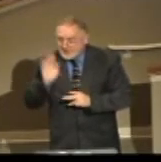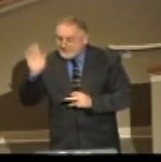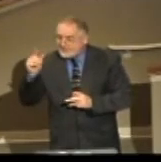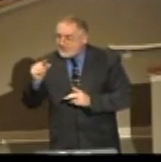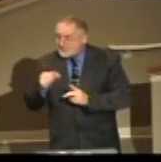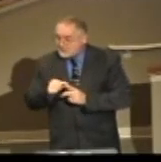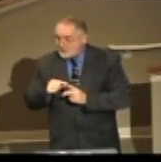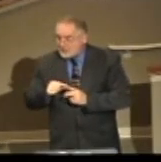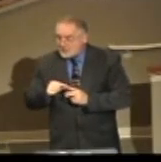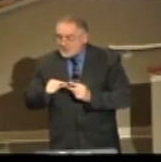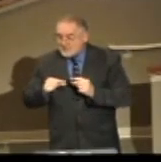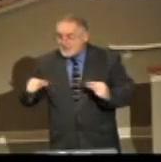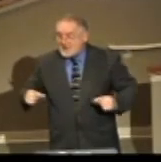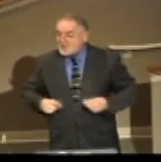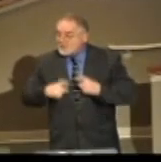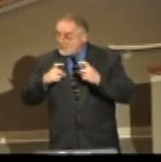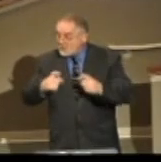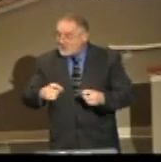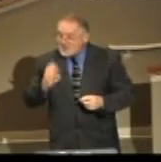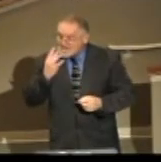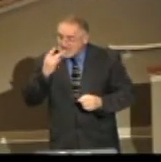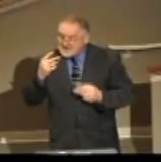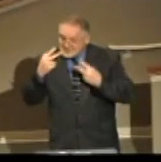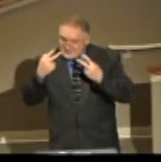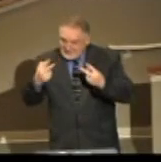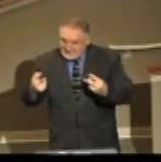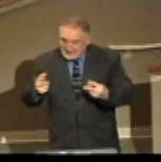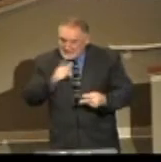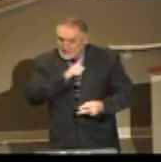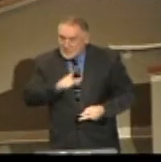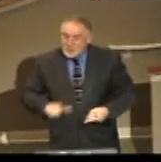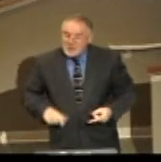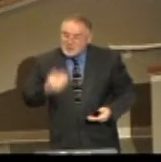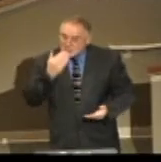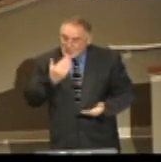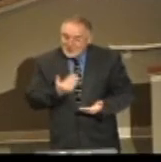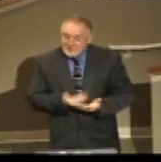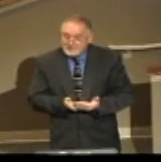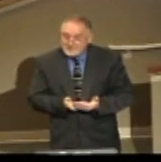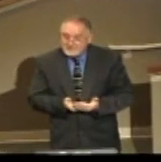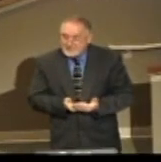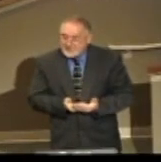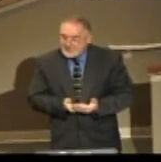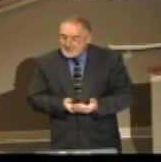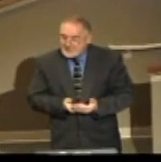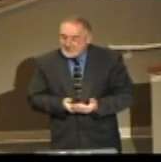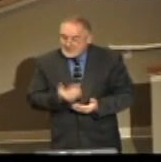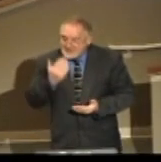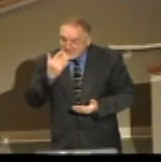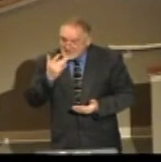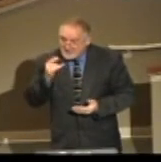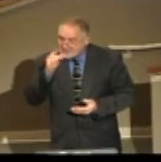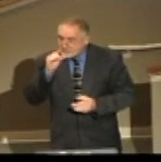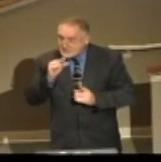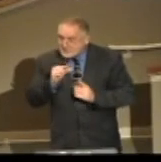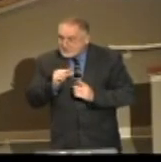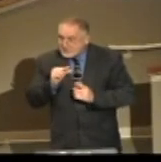Oh, taste and see that the Lord is good. Taste it in times of sorrow.